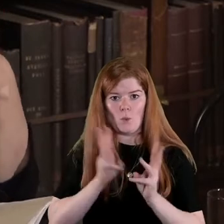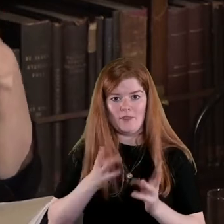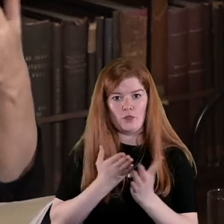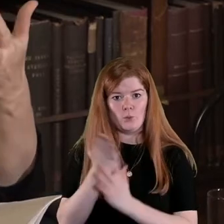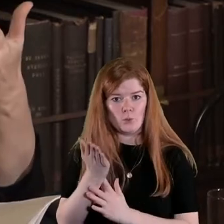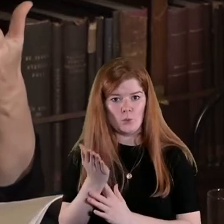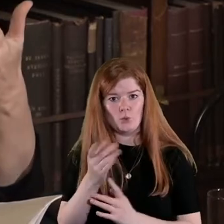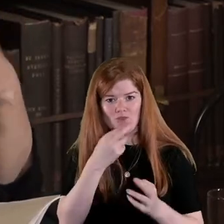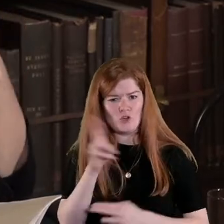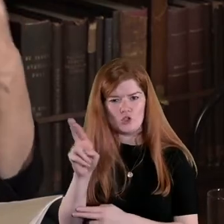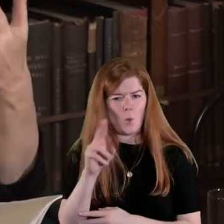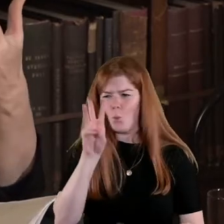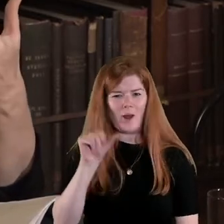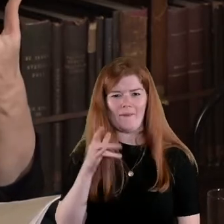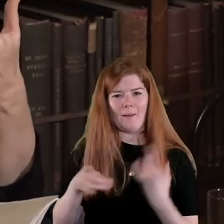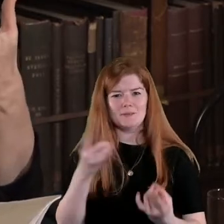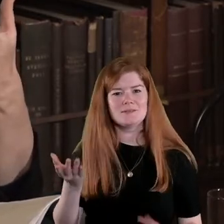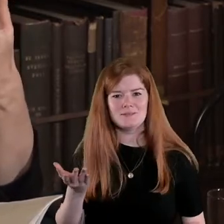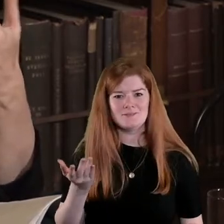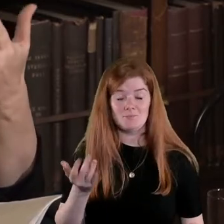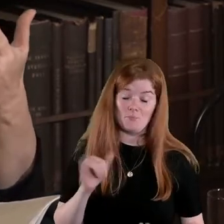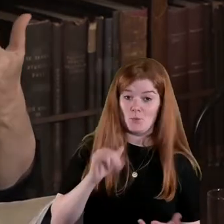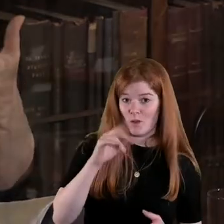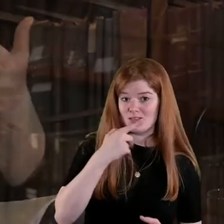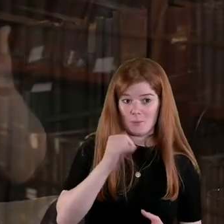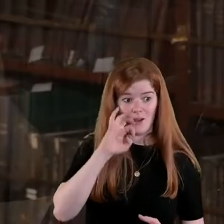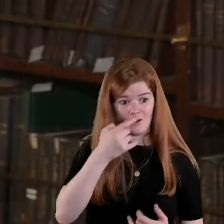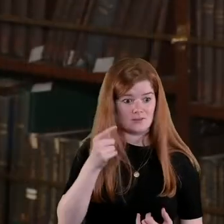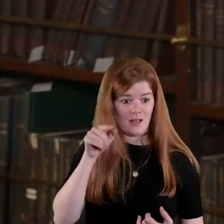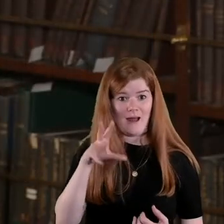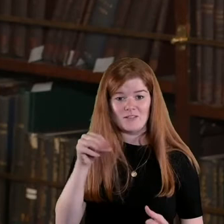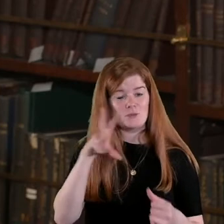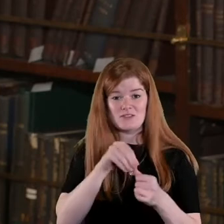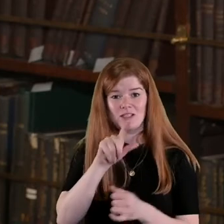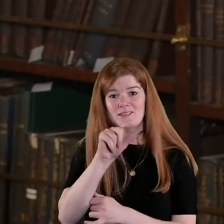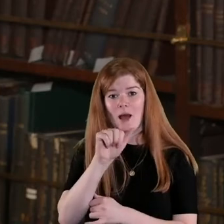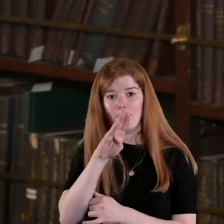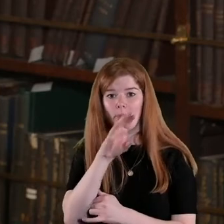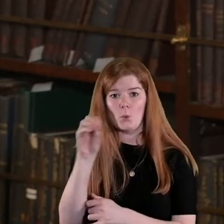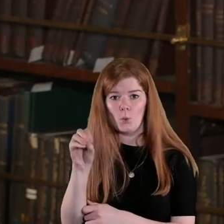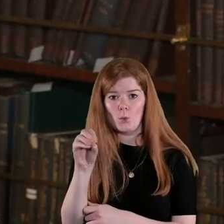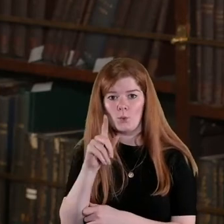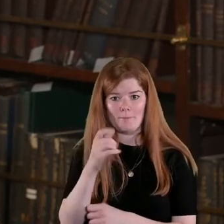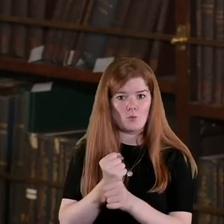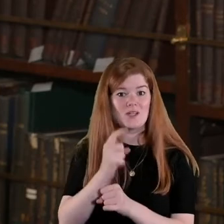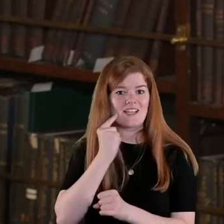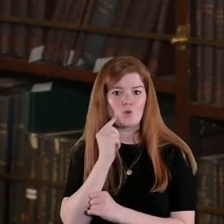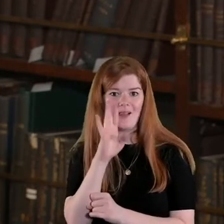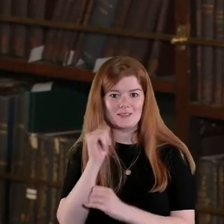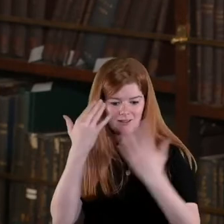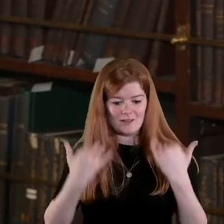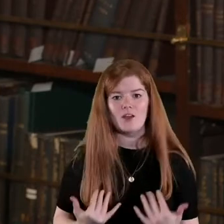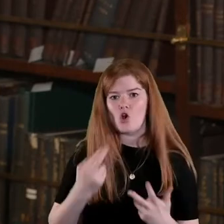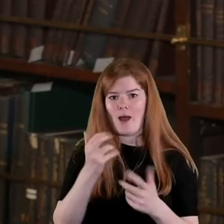why was that you could argue it's because of the particular taboo around sexuality around